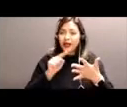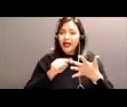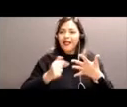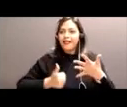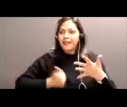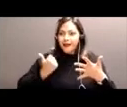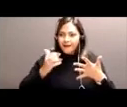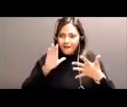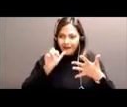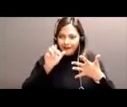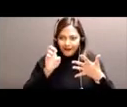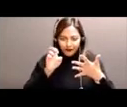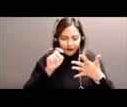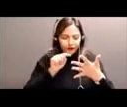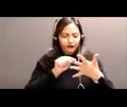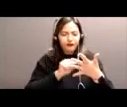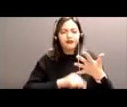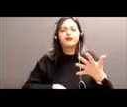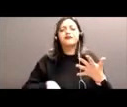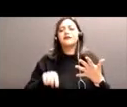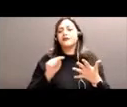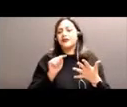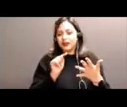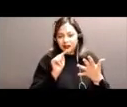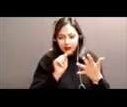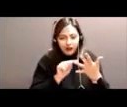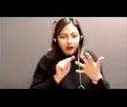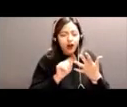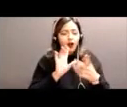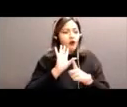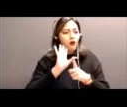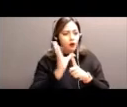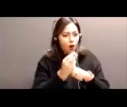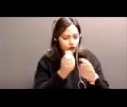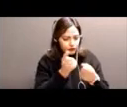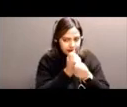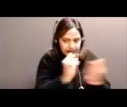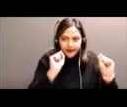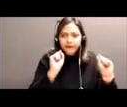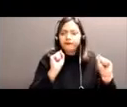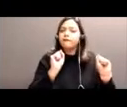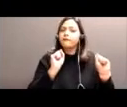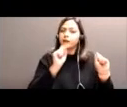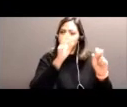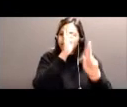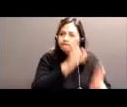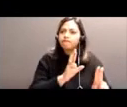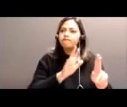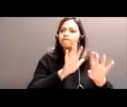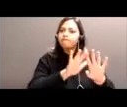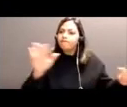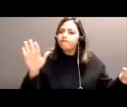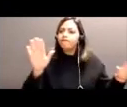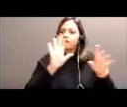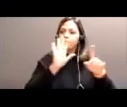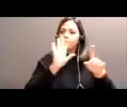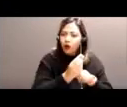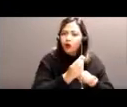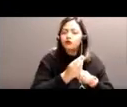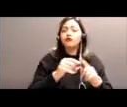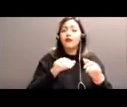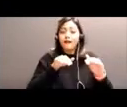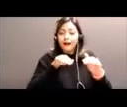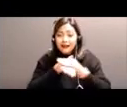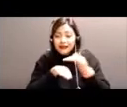We also need to be culturally safe, accessible, sustainable,